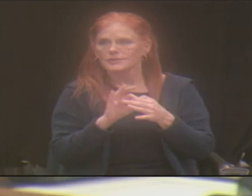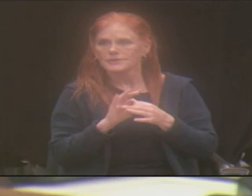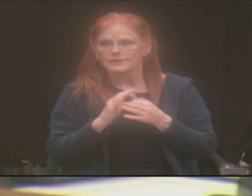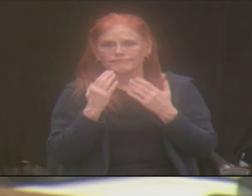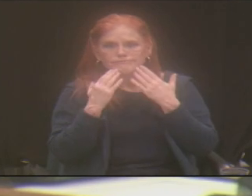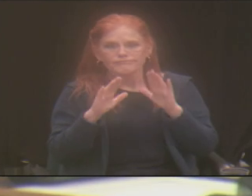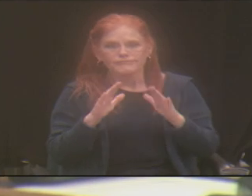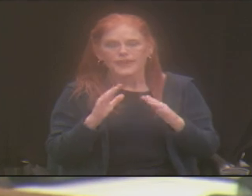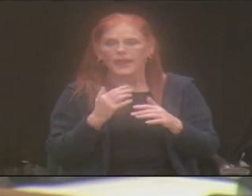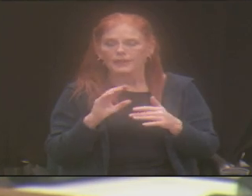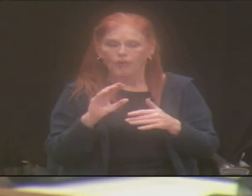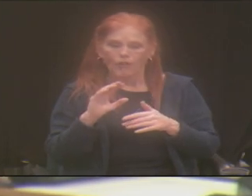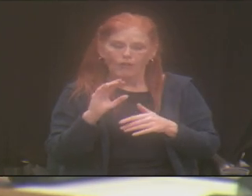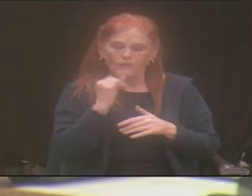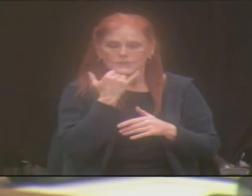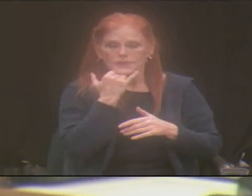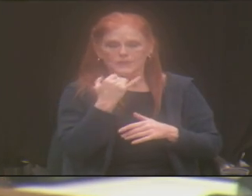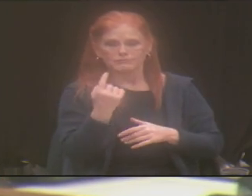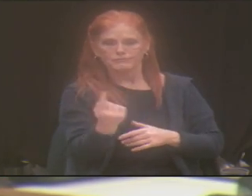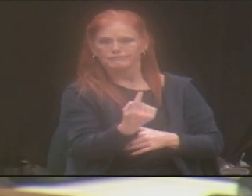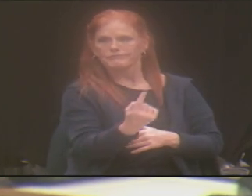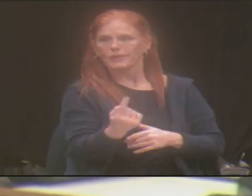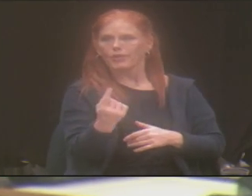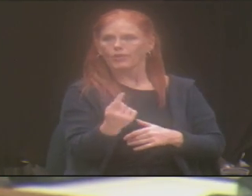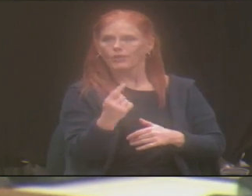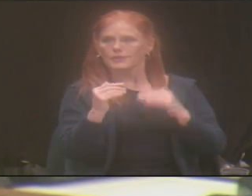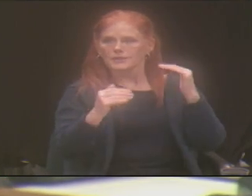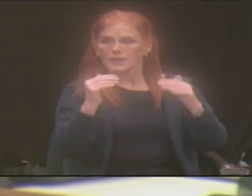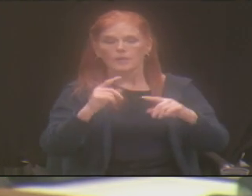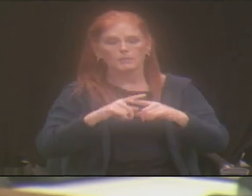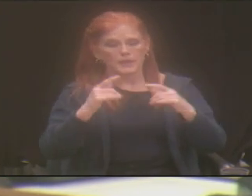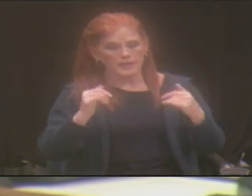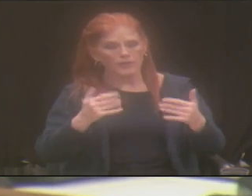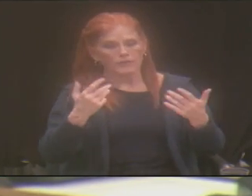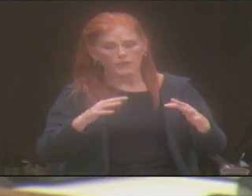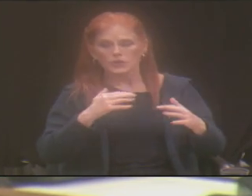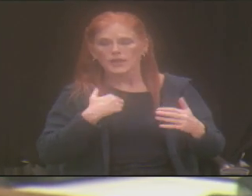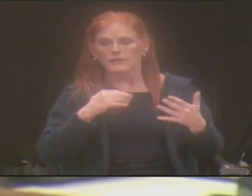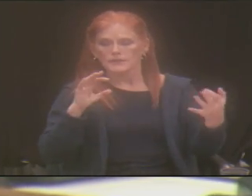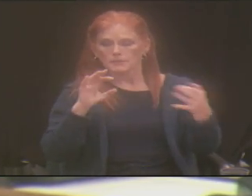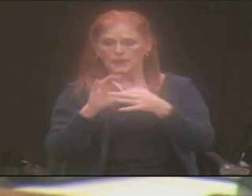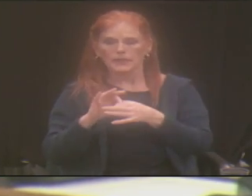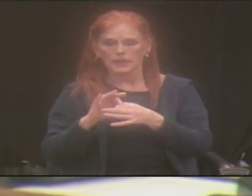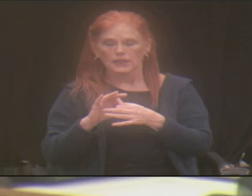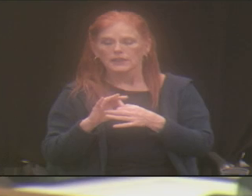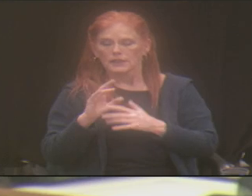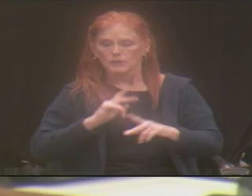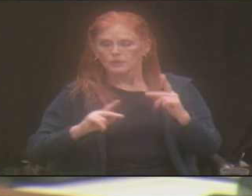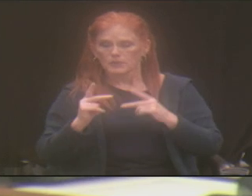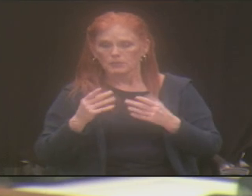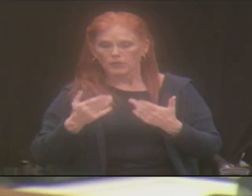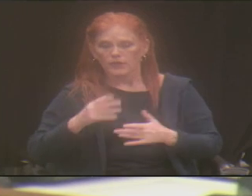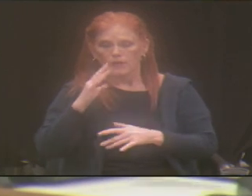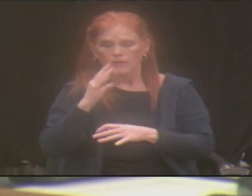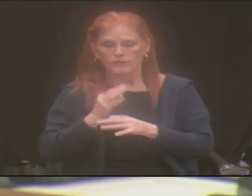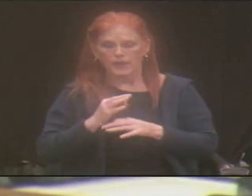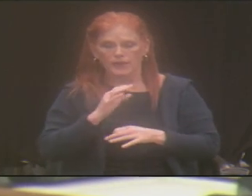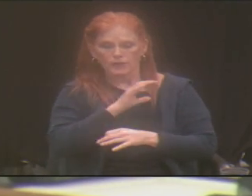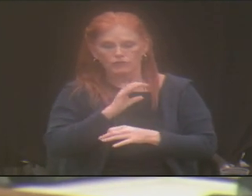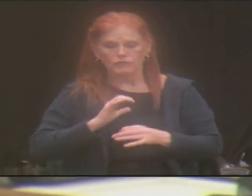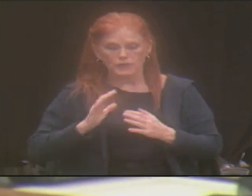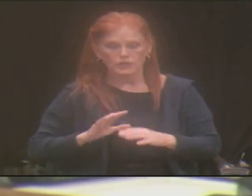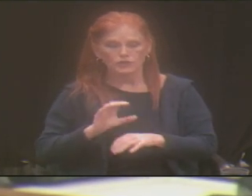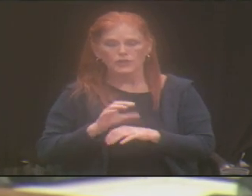18. But one thing they do know is they now have connections with people at Faith Christian Church and we have a growing